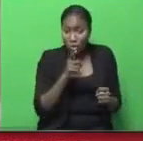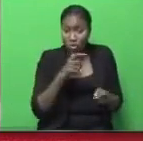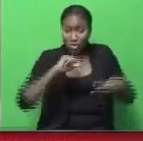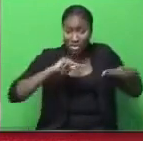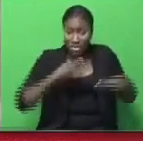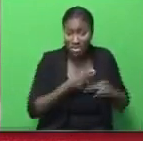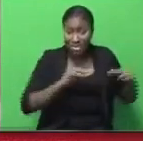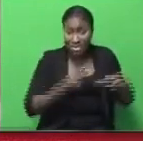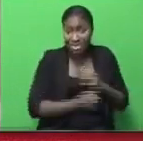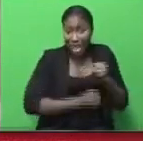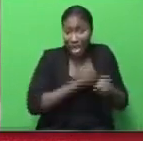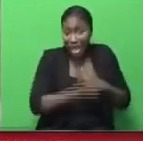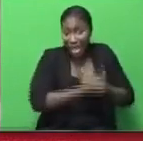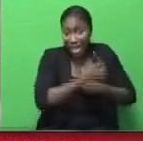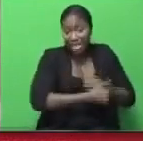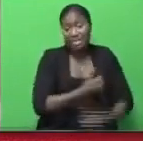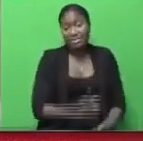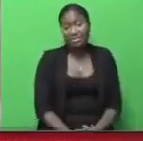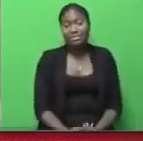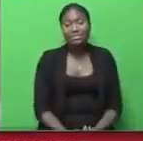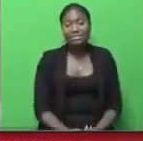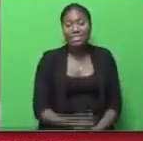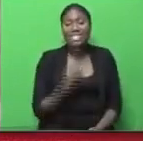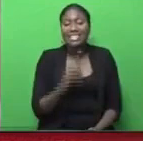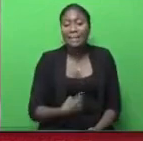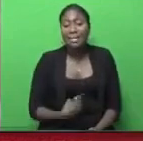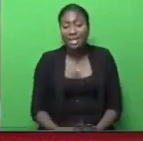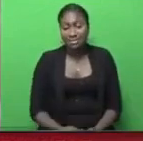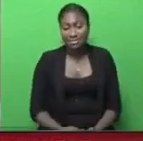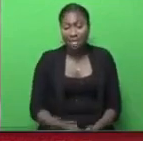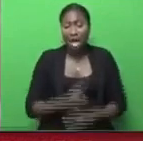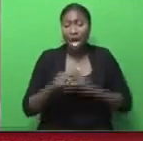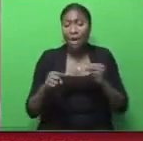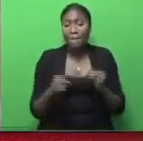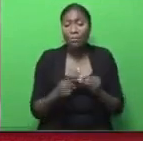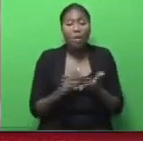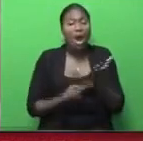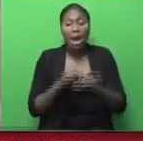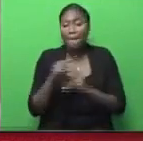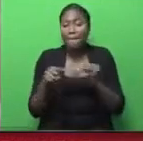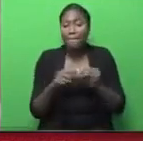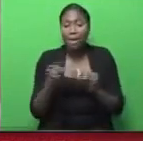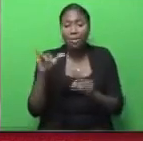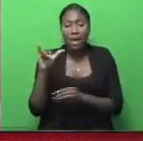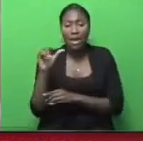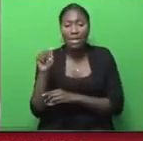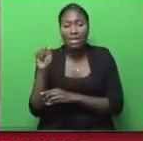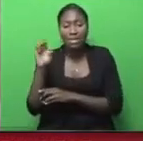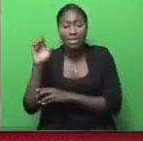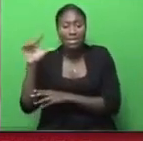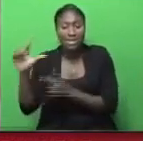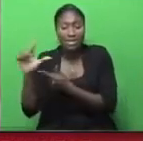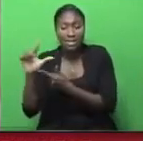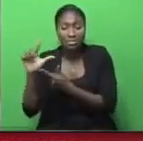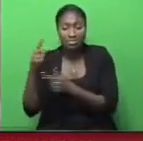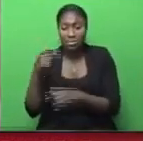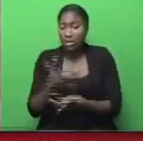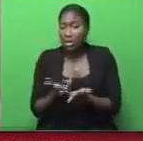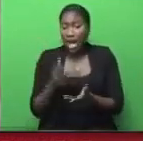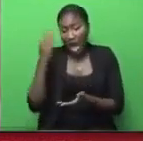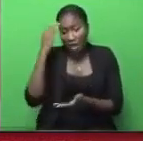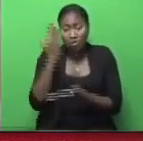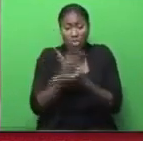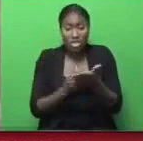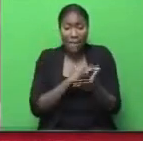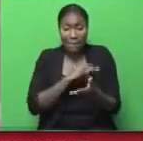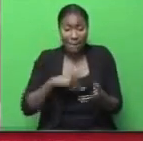harm's way. Tell me about what about Yael Vissarabia. I'm sure certain members